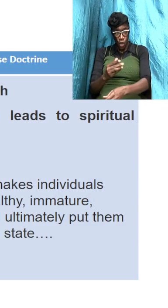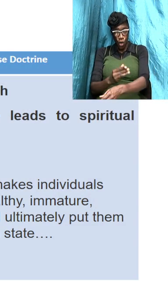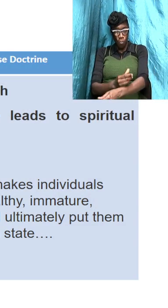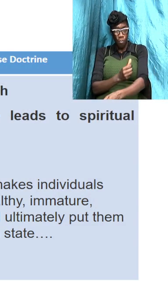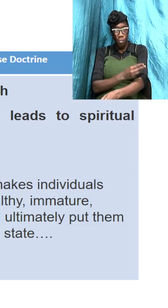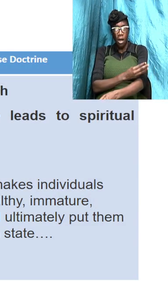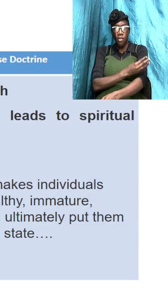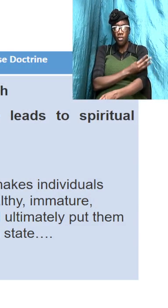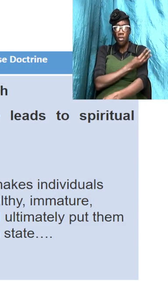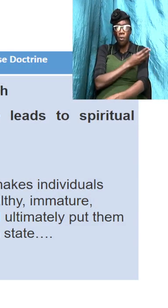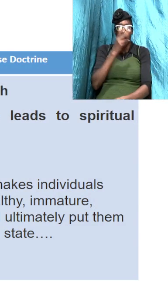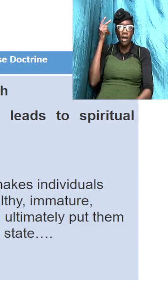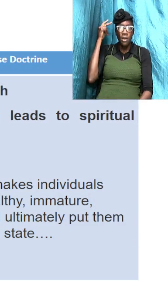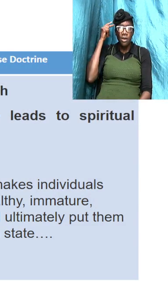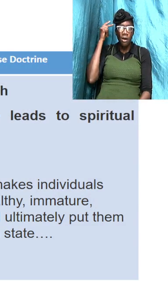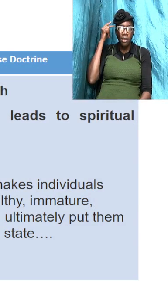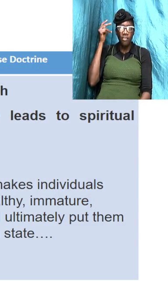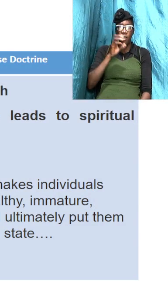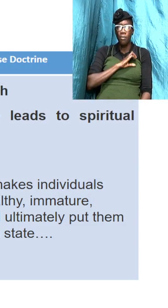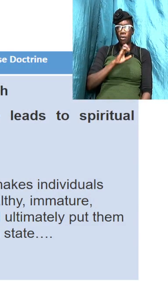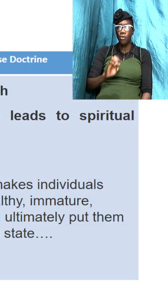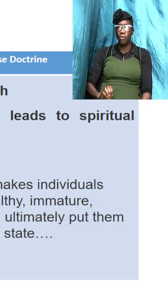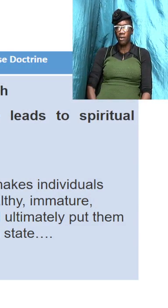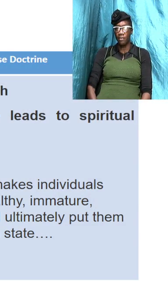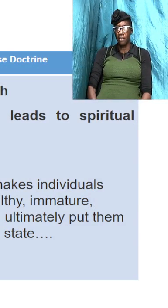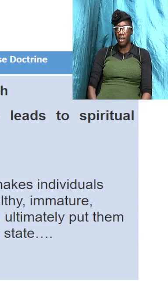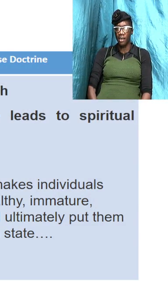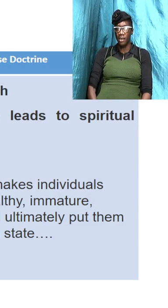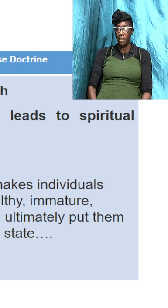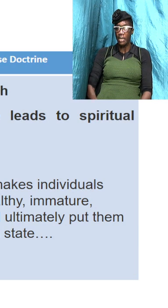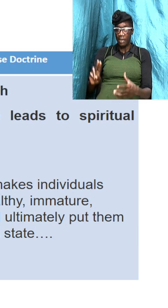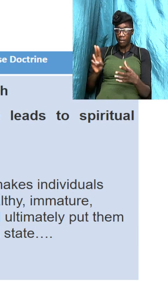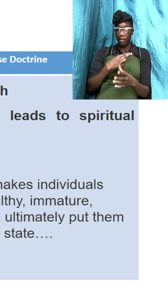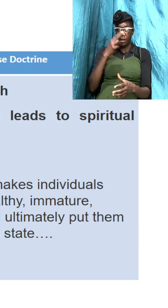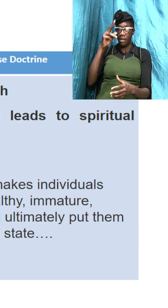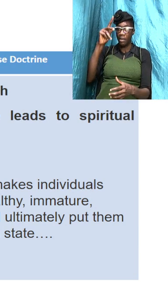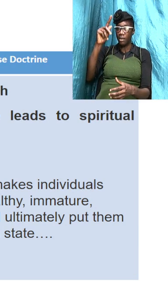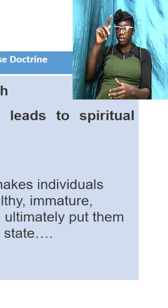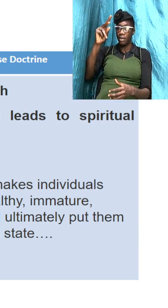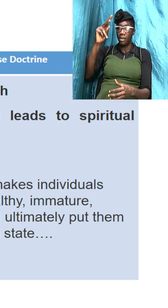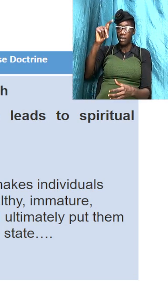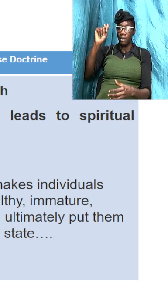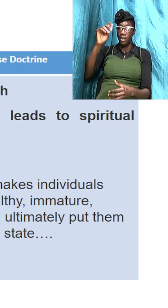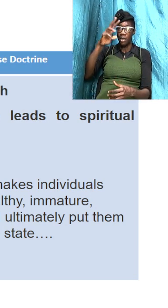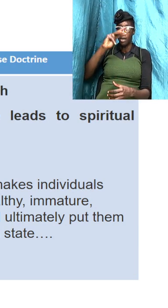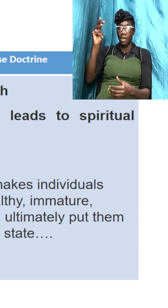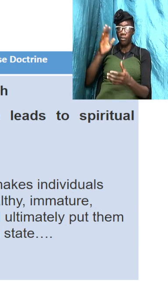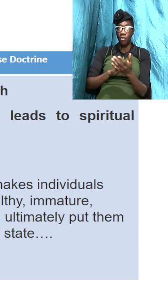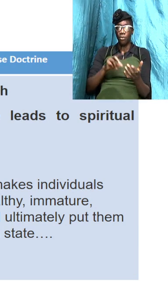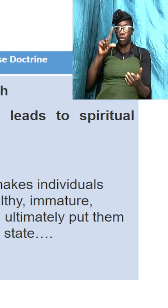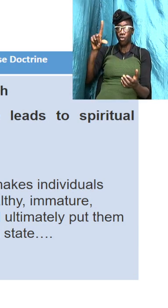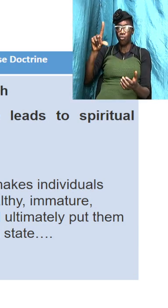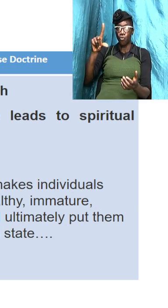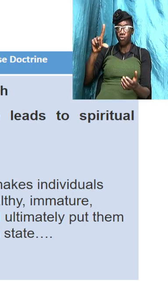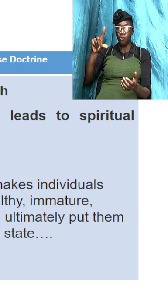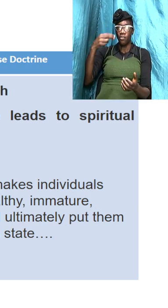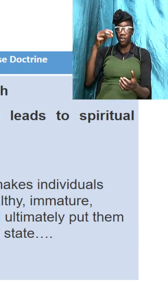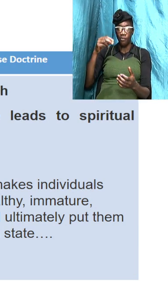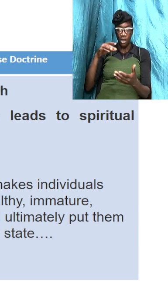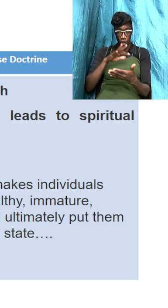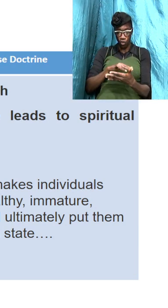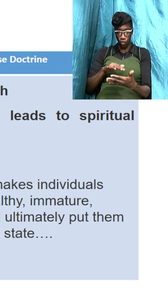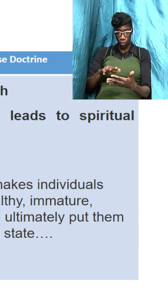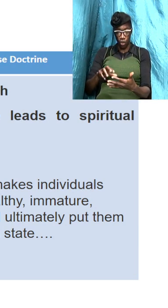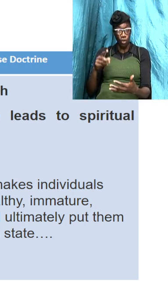knowledgeable Christians 2 Timothy 2 15 study to show thyself approved